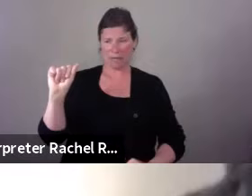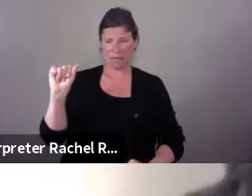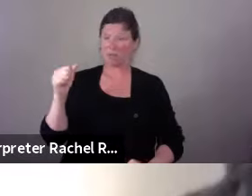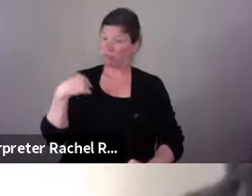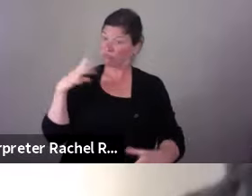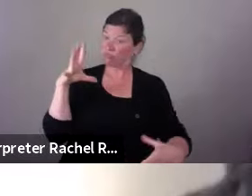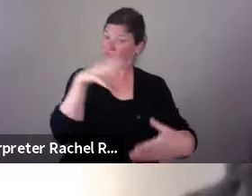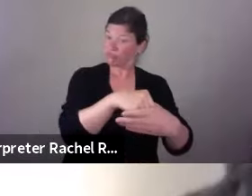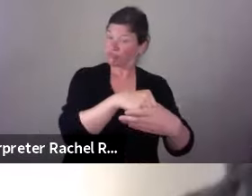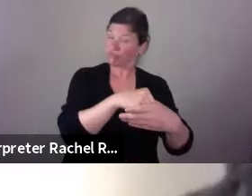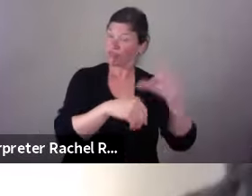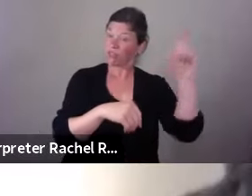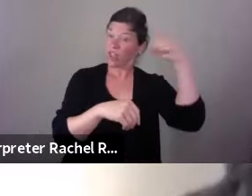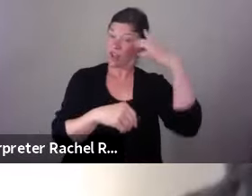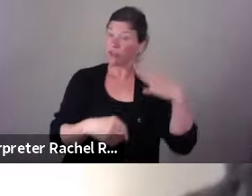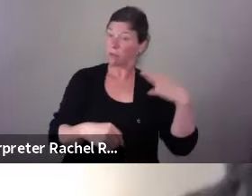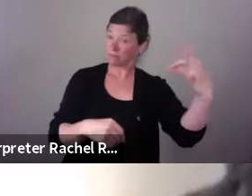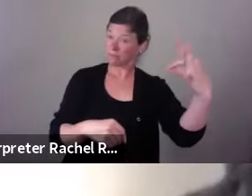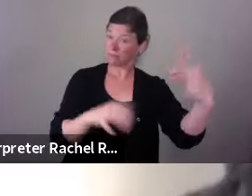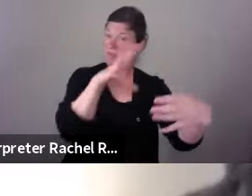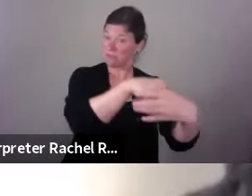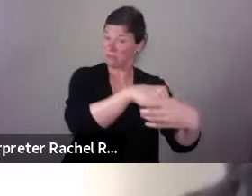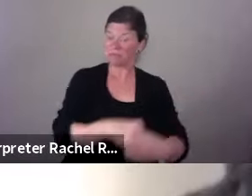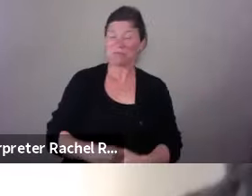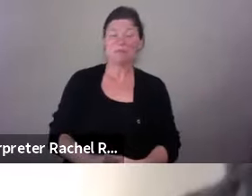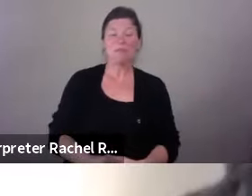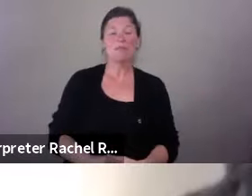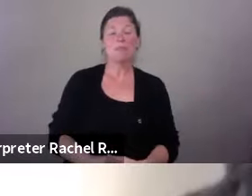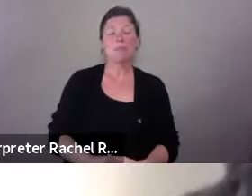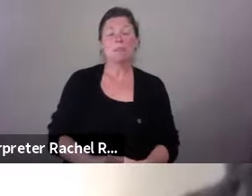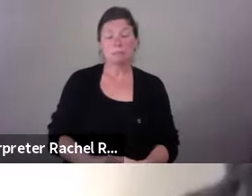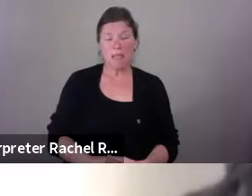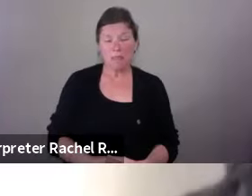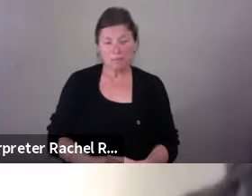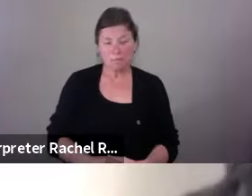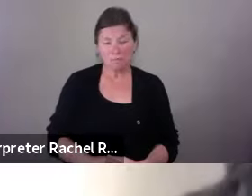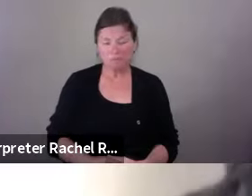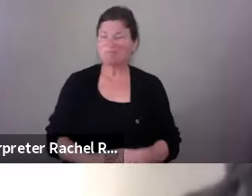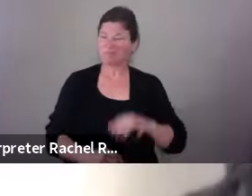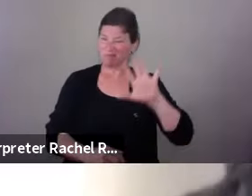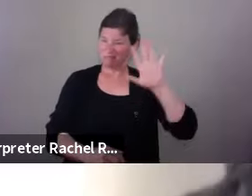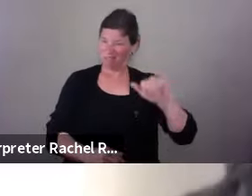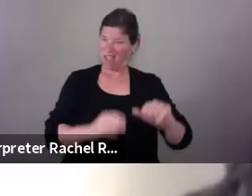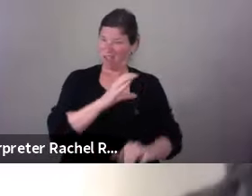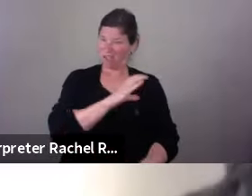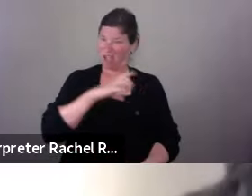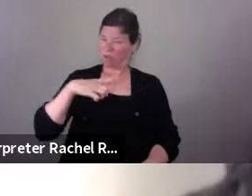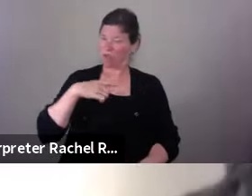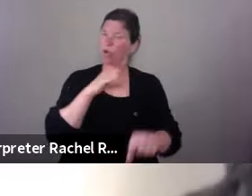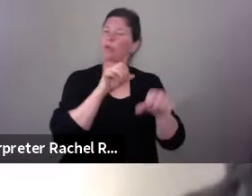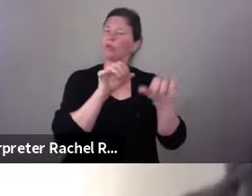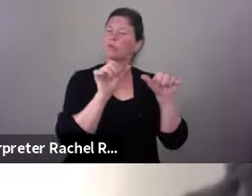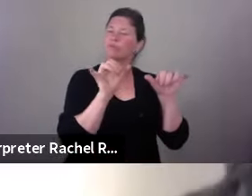And then I, from there, was on that for about three years, and then